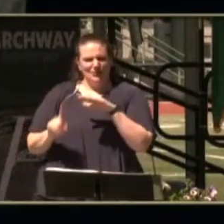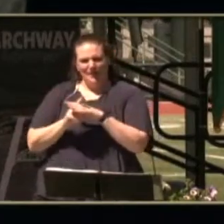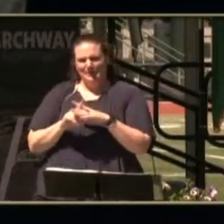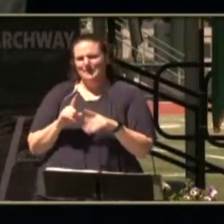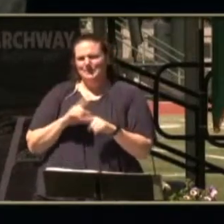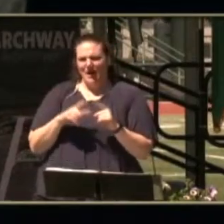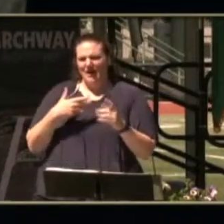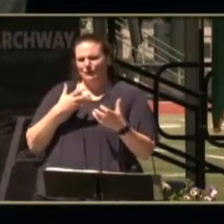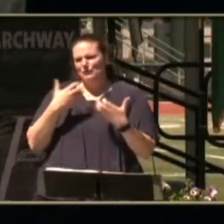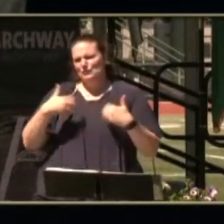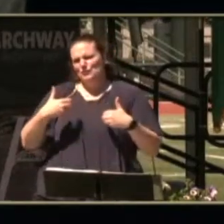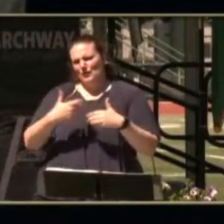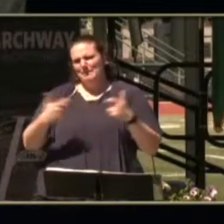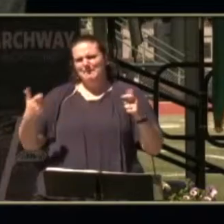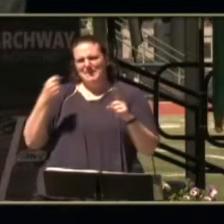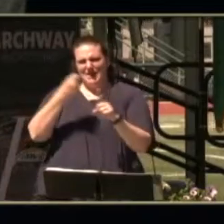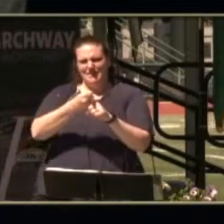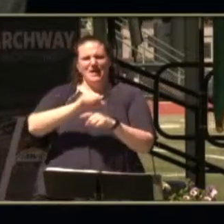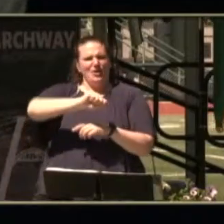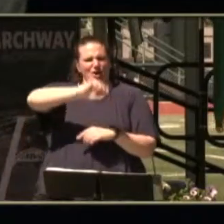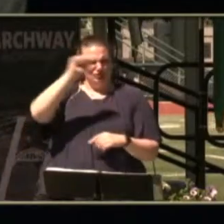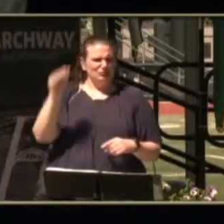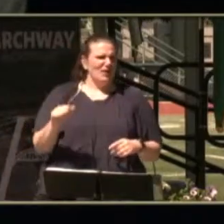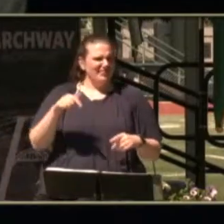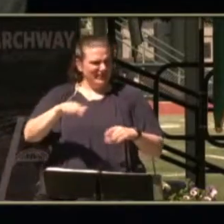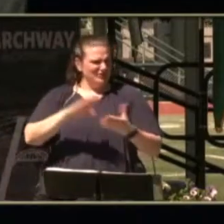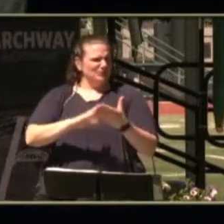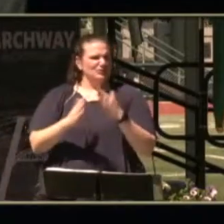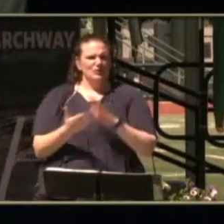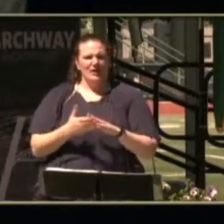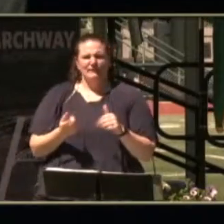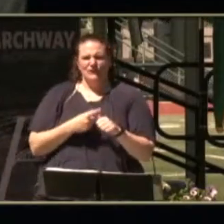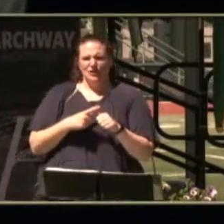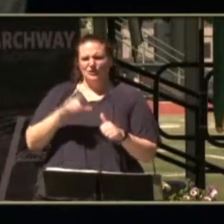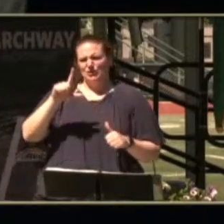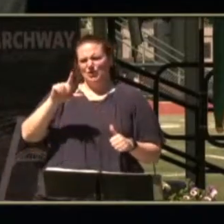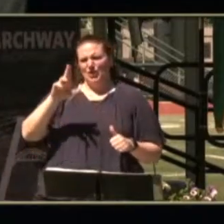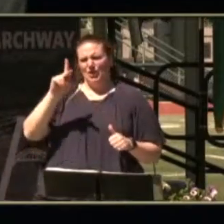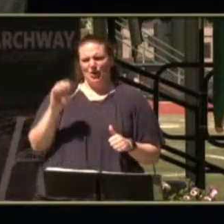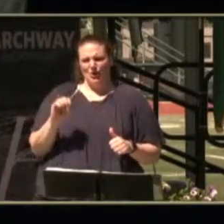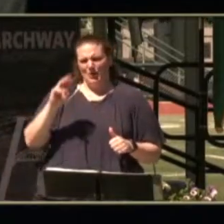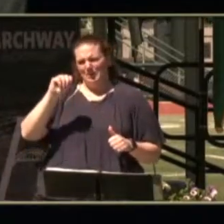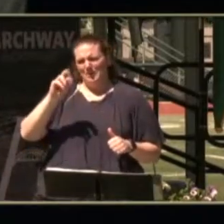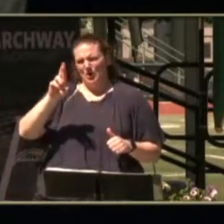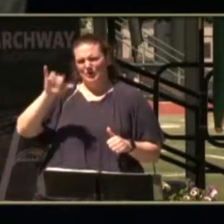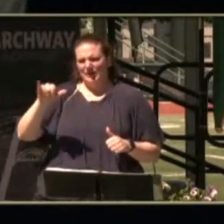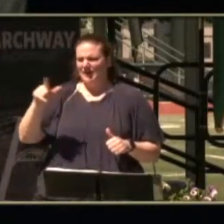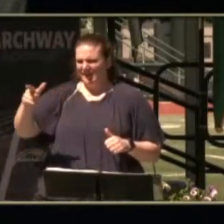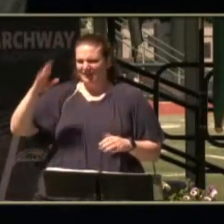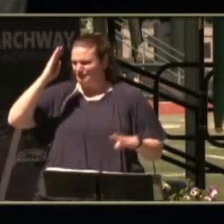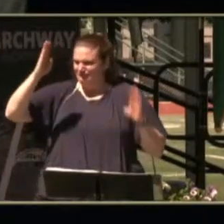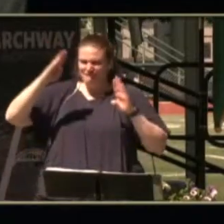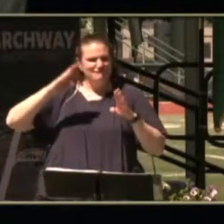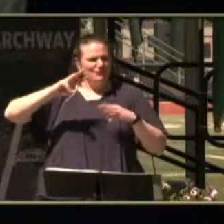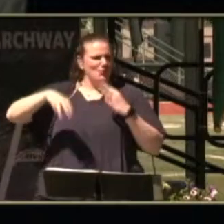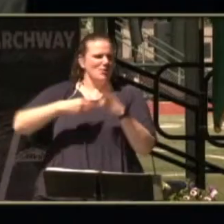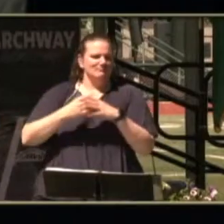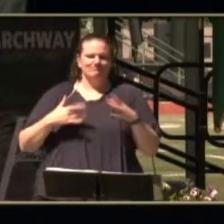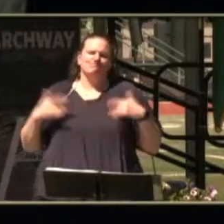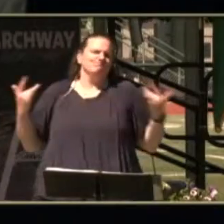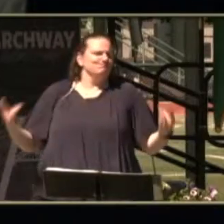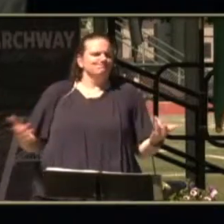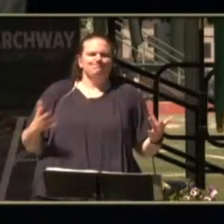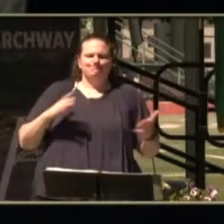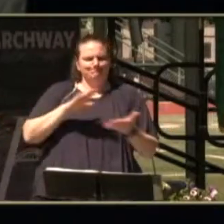yet had a big impact on archway and our community the first is luke murray luke greets the world with enthusiasm